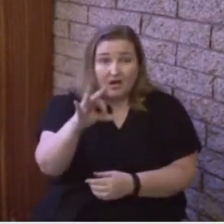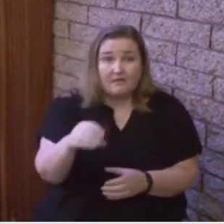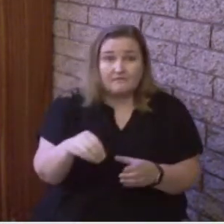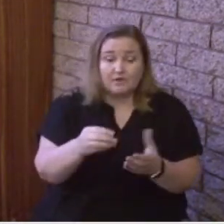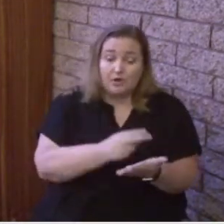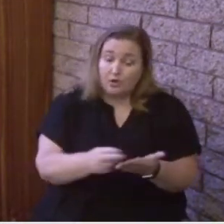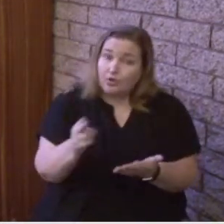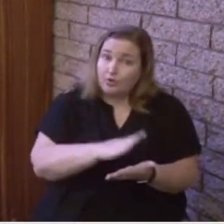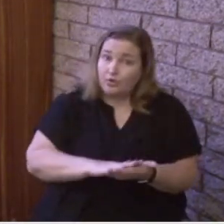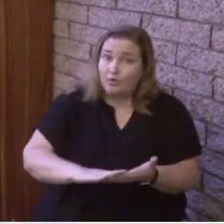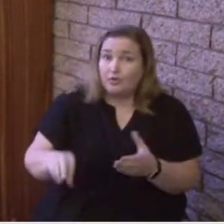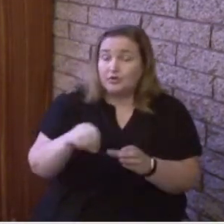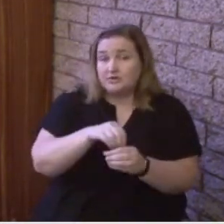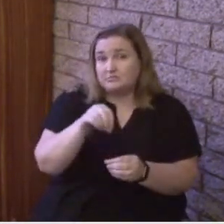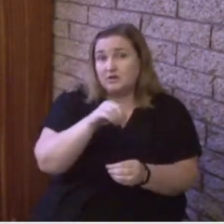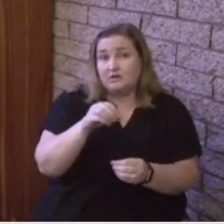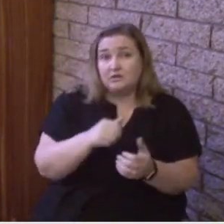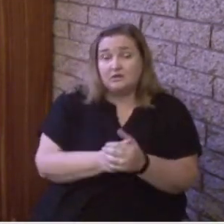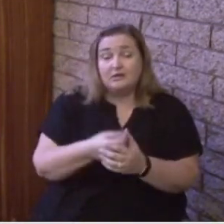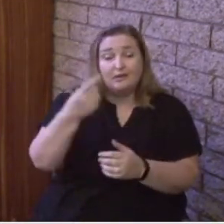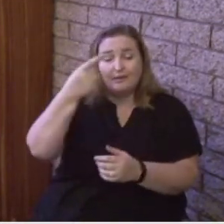the love of Christ